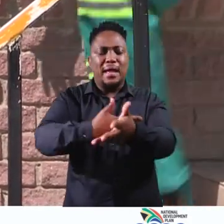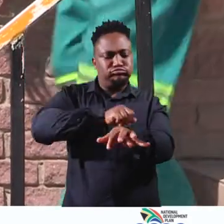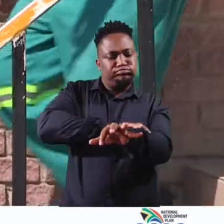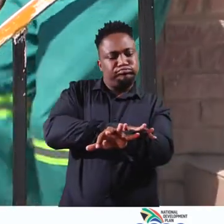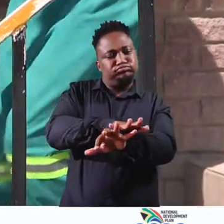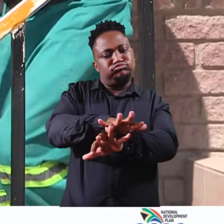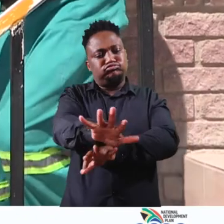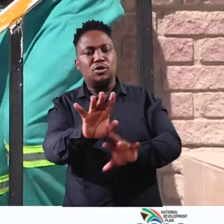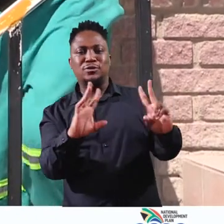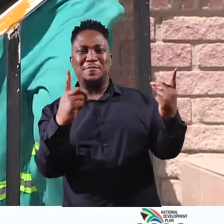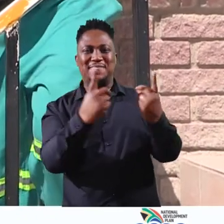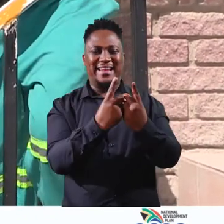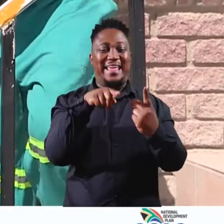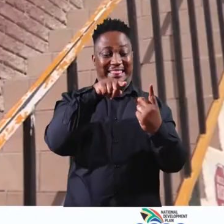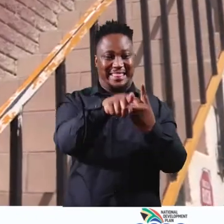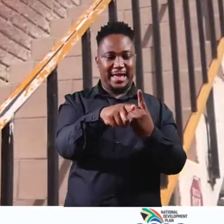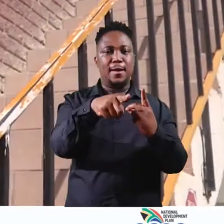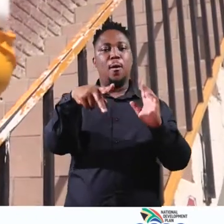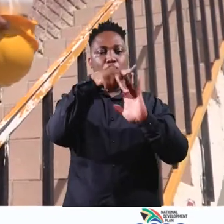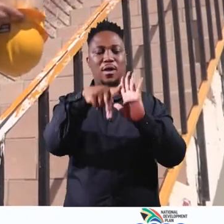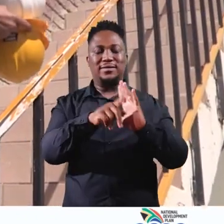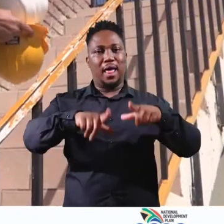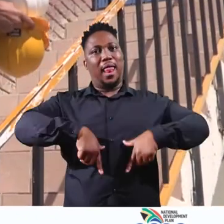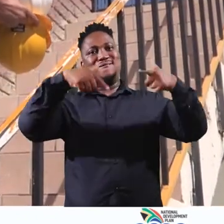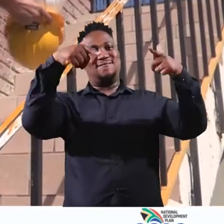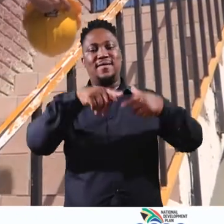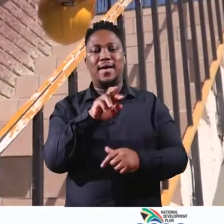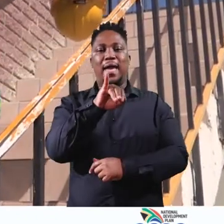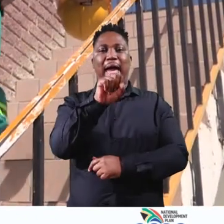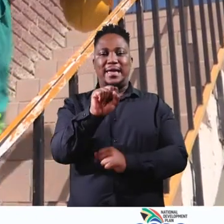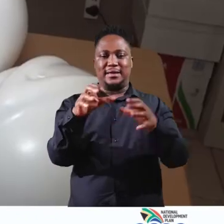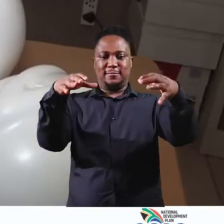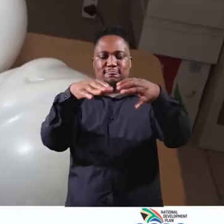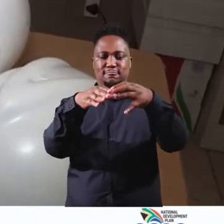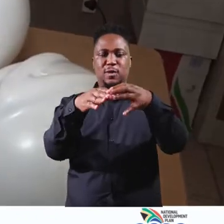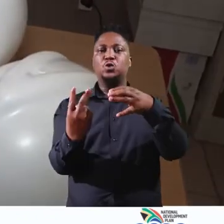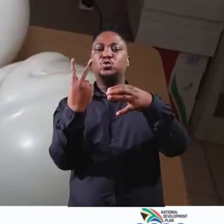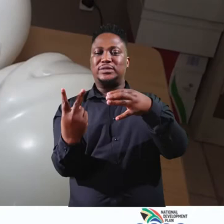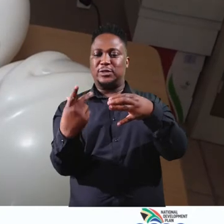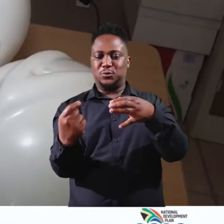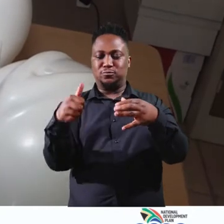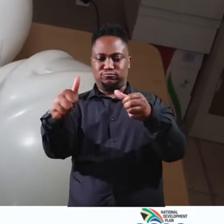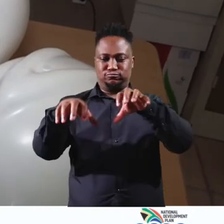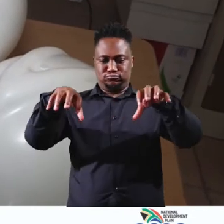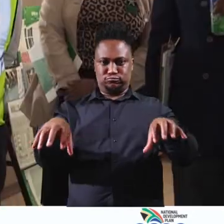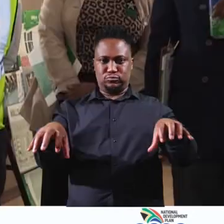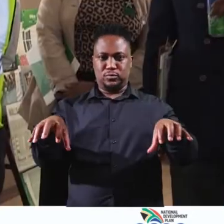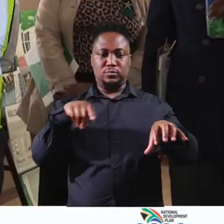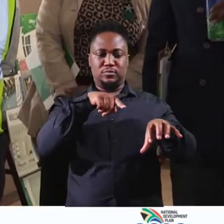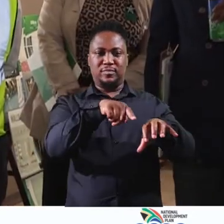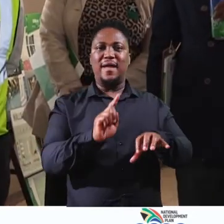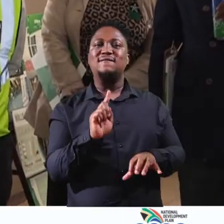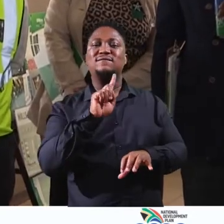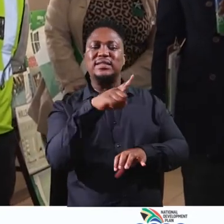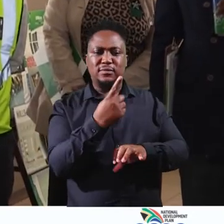that runs through the veins of the Department of Labor because that's where policy comes to life. IES has got two Chief Directorates.